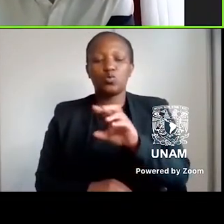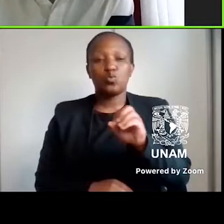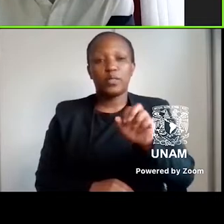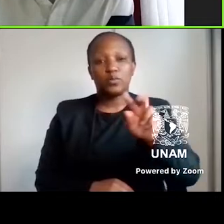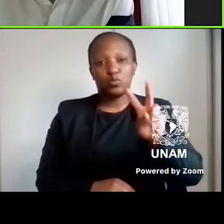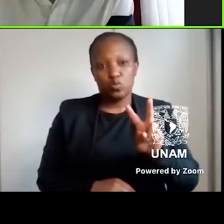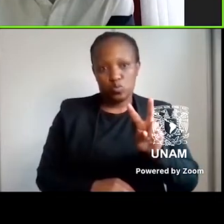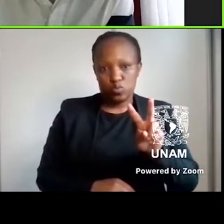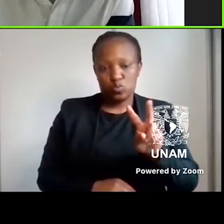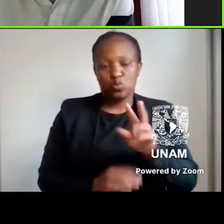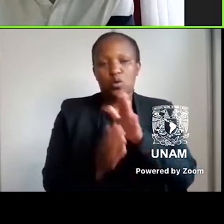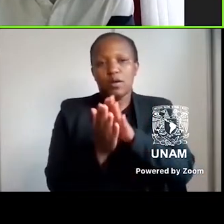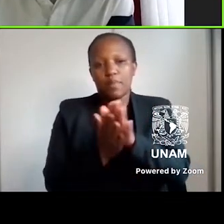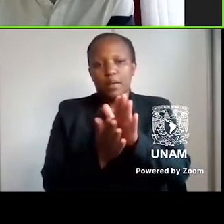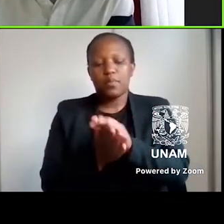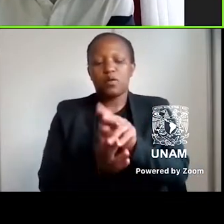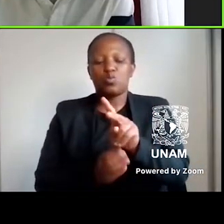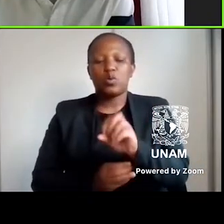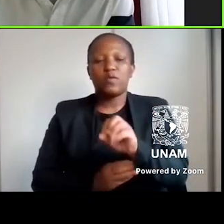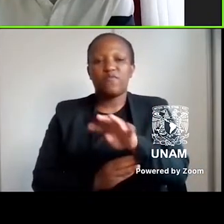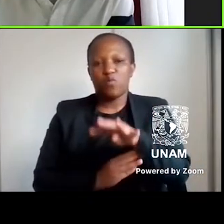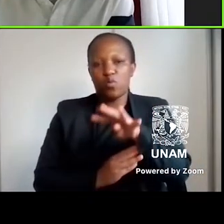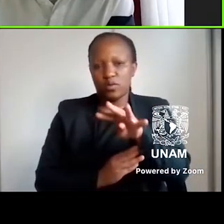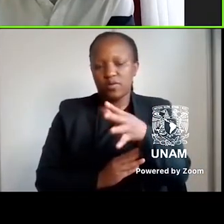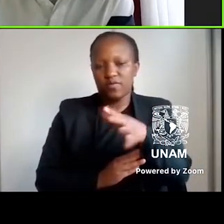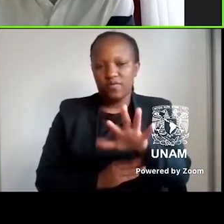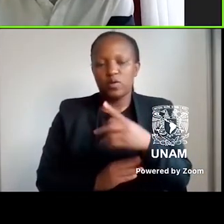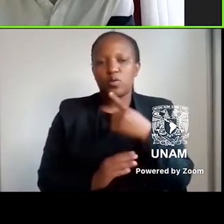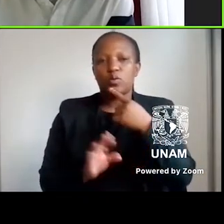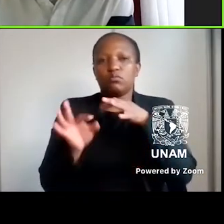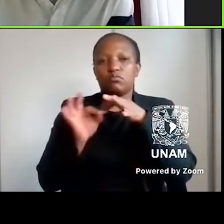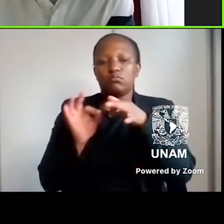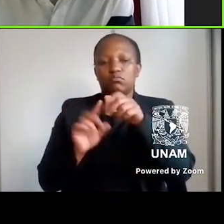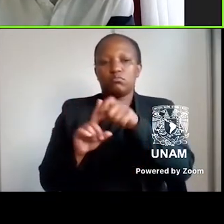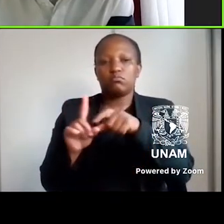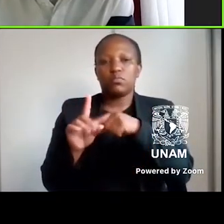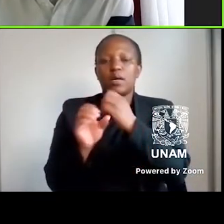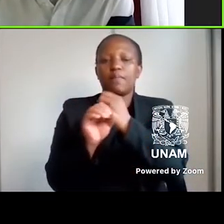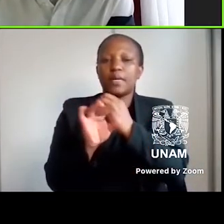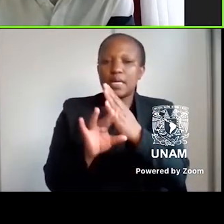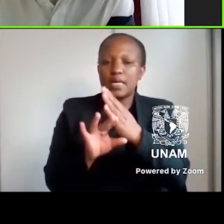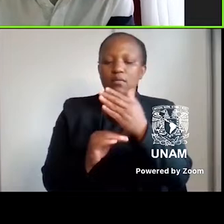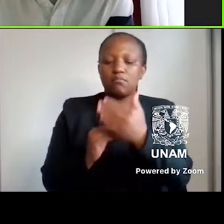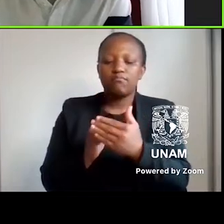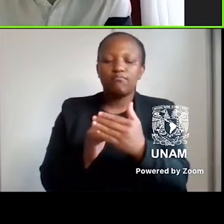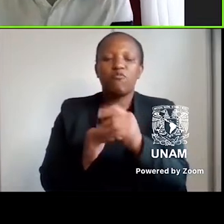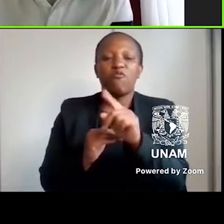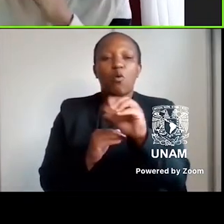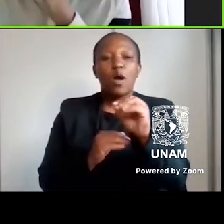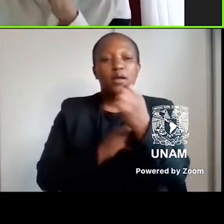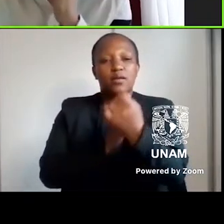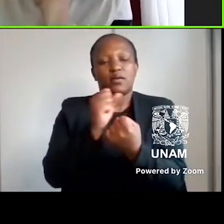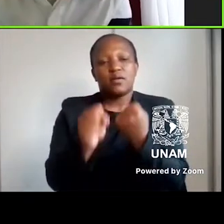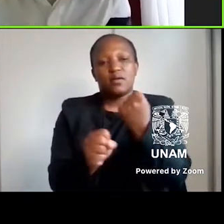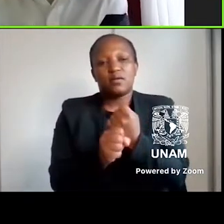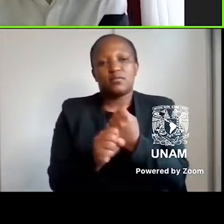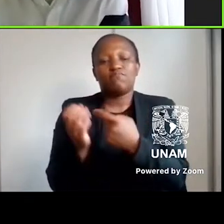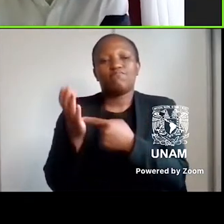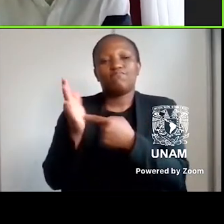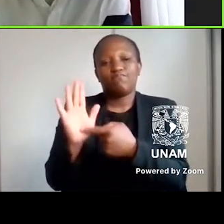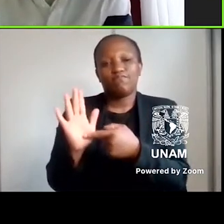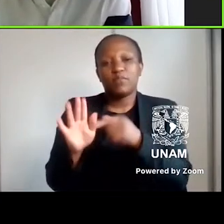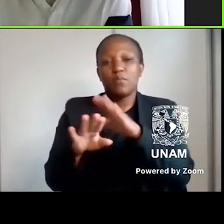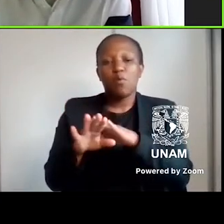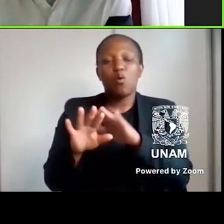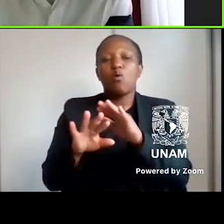Published in 2014, the stasis that describes the generation at the beginning of the new millennium seems reflected in the generation more than 10